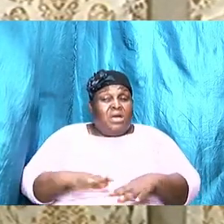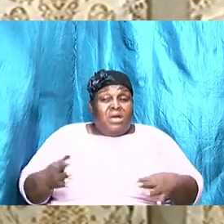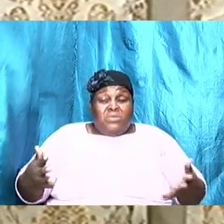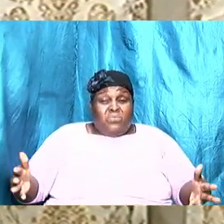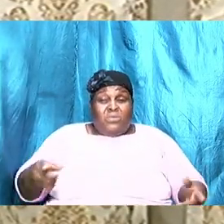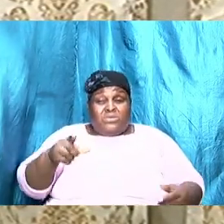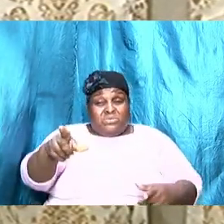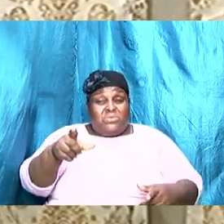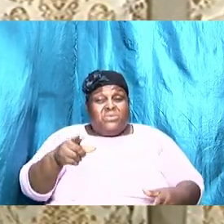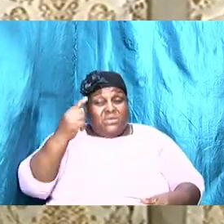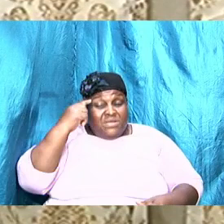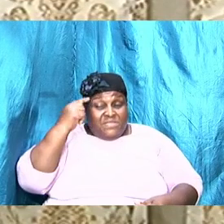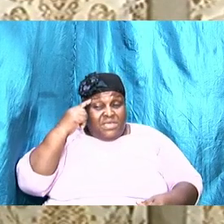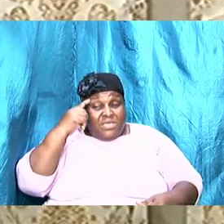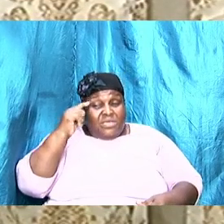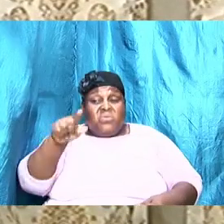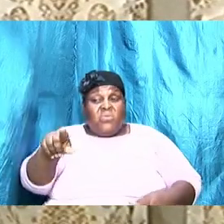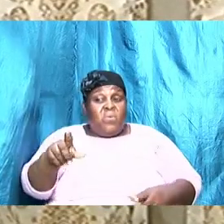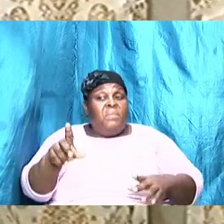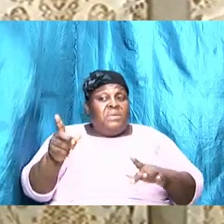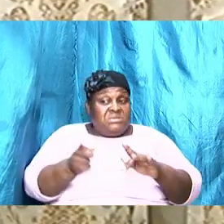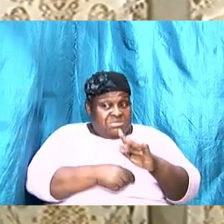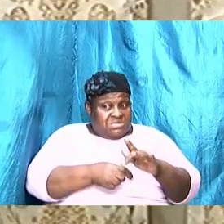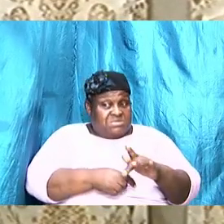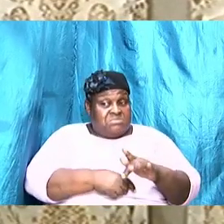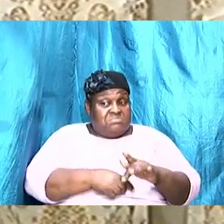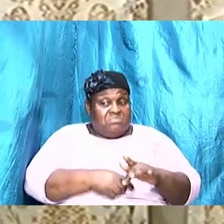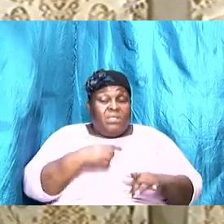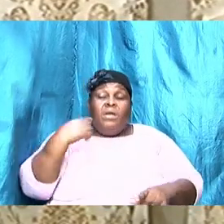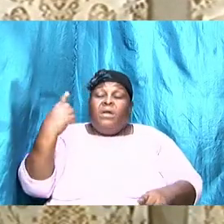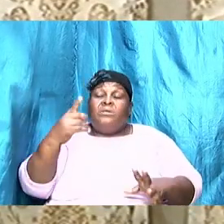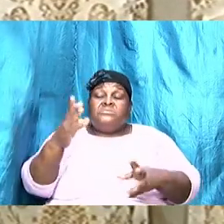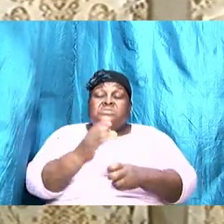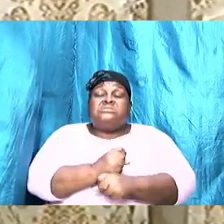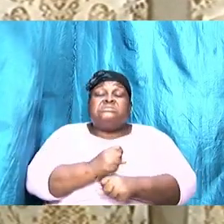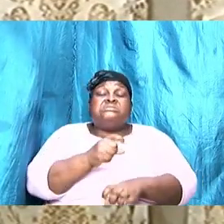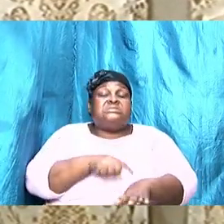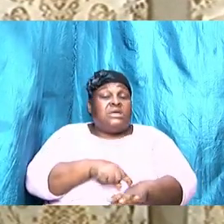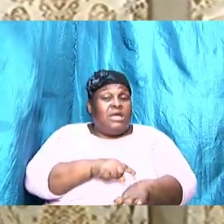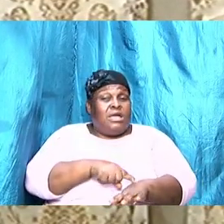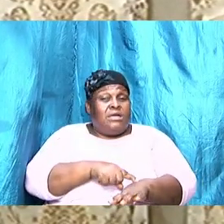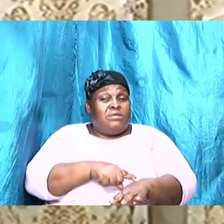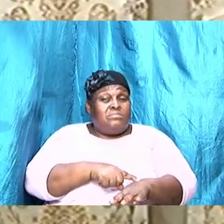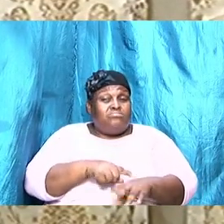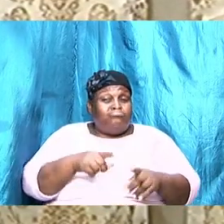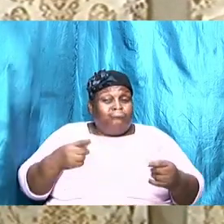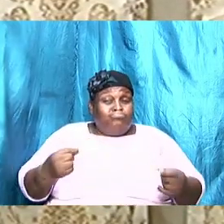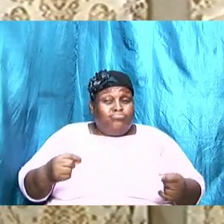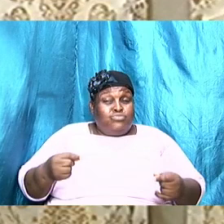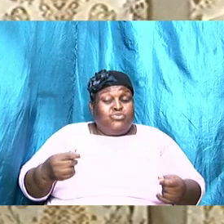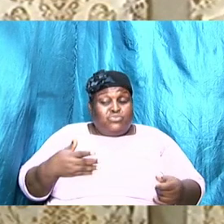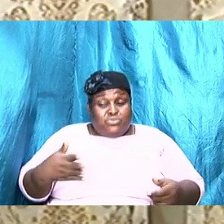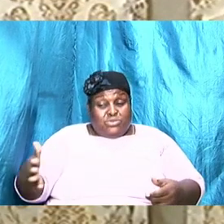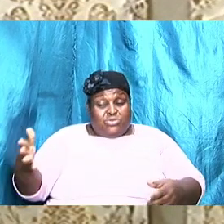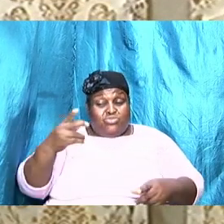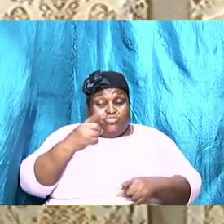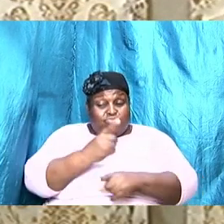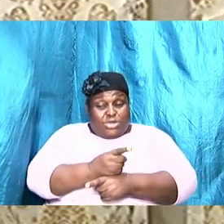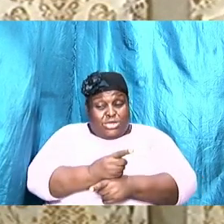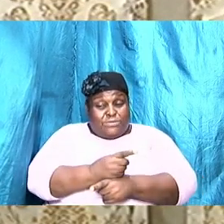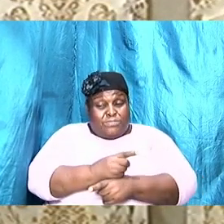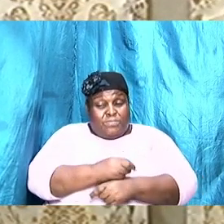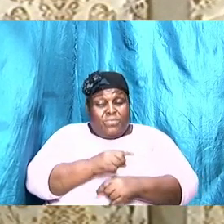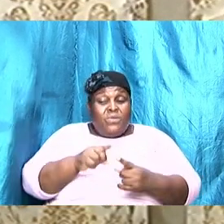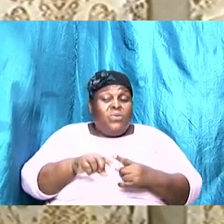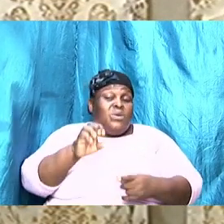So always take time, brothers and sisters, to do it right. When Eve